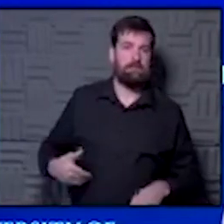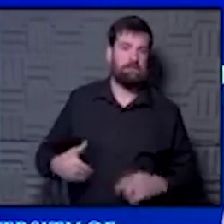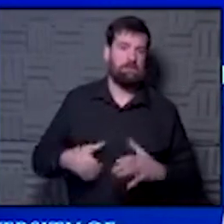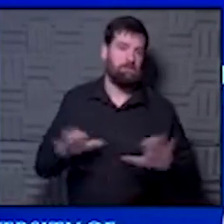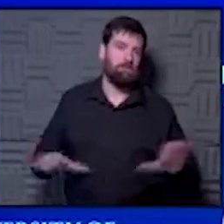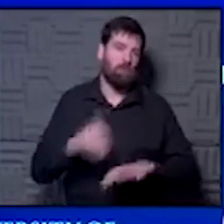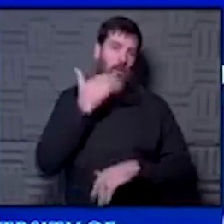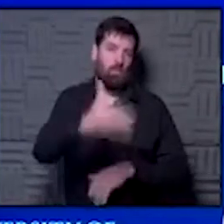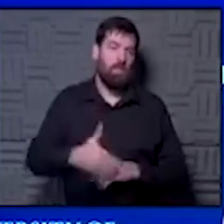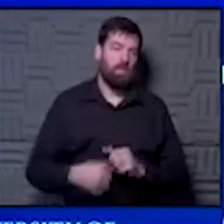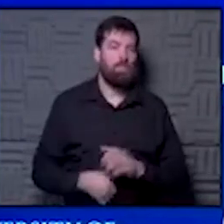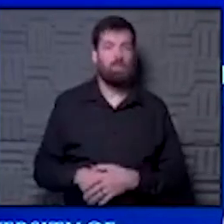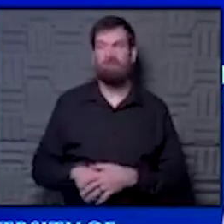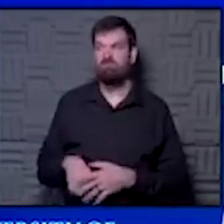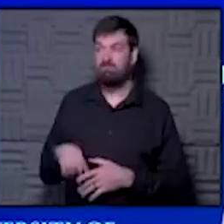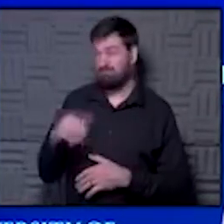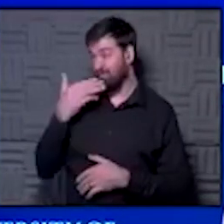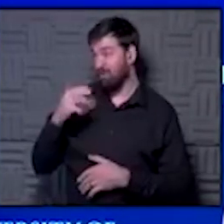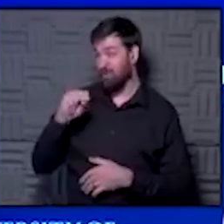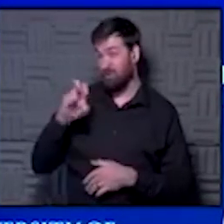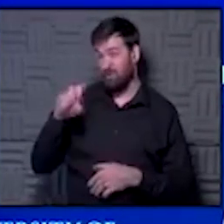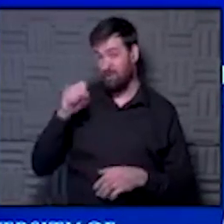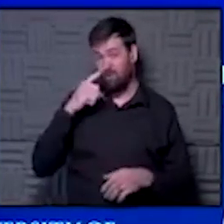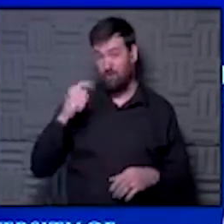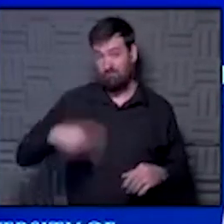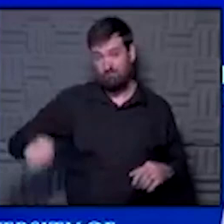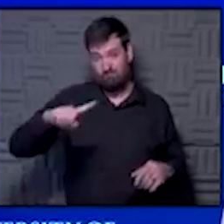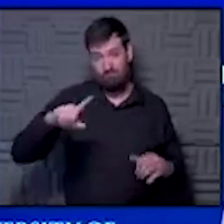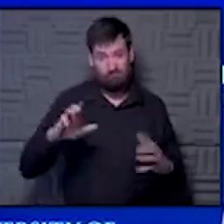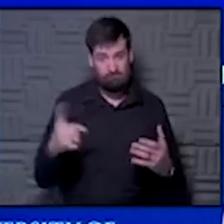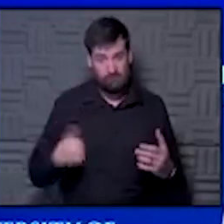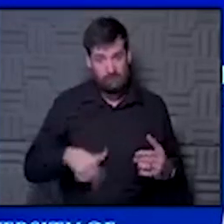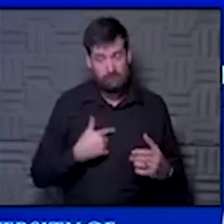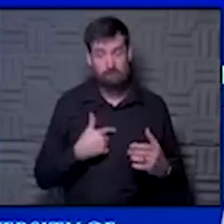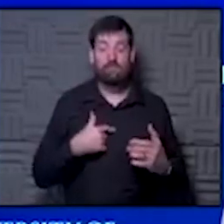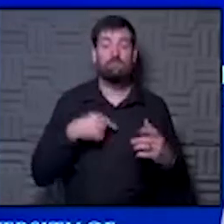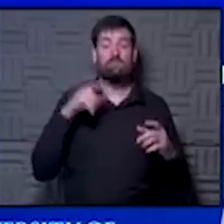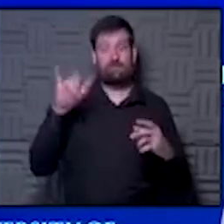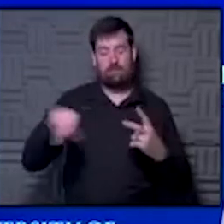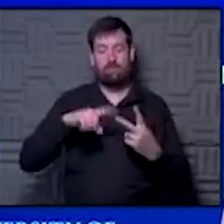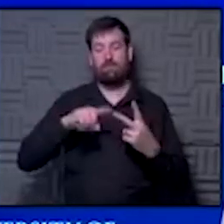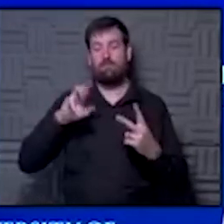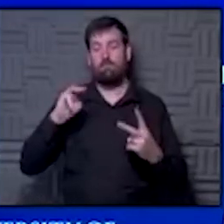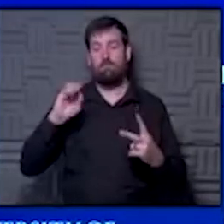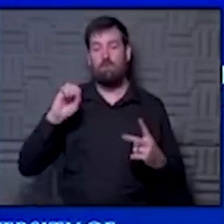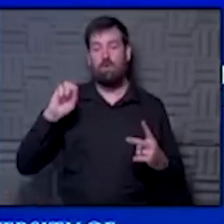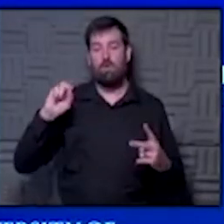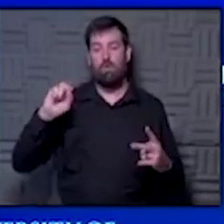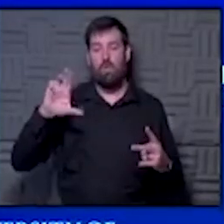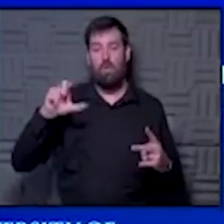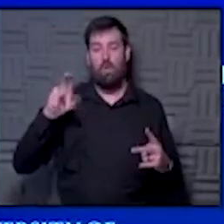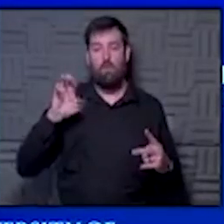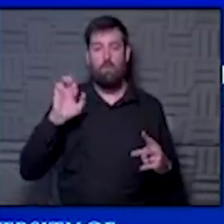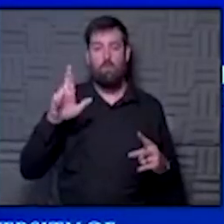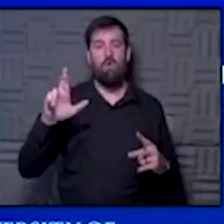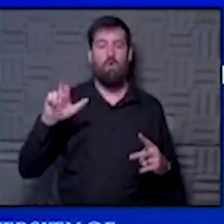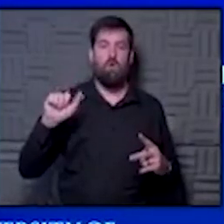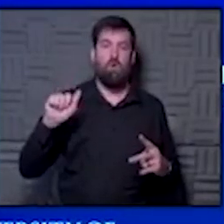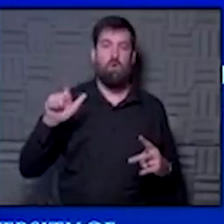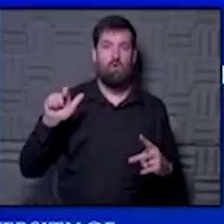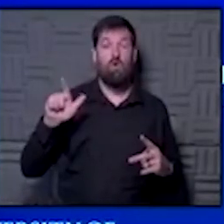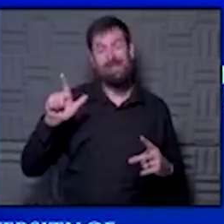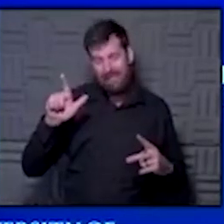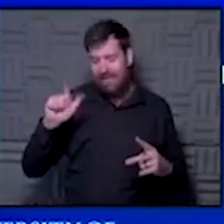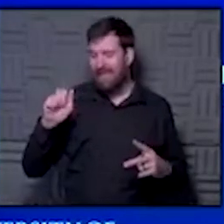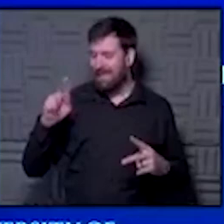I think that's probably good news for the rest of us. And so I think that and the monoclon antibodies are both game changers. know, when you look and you're in the midst